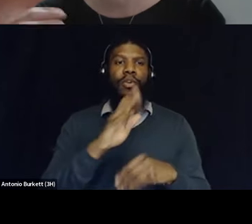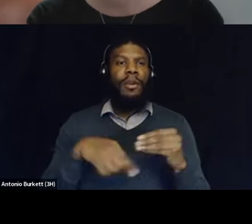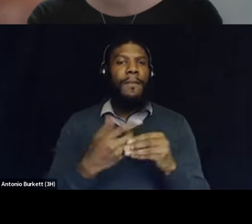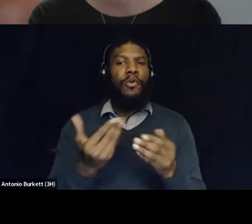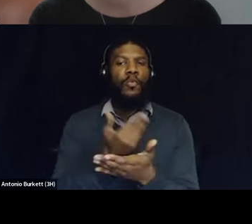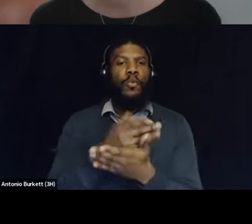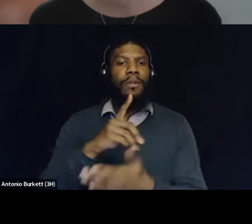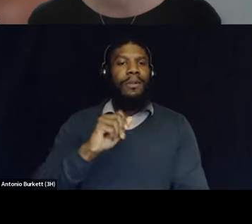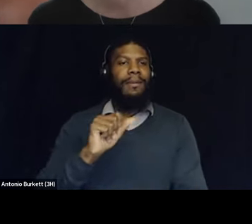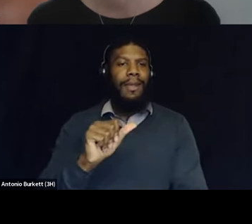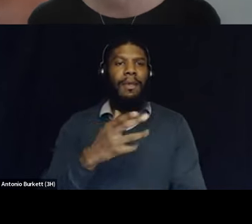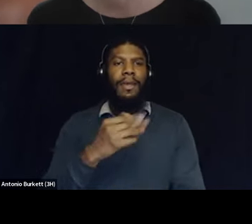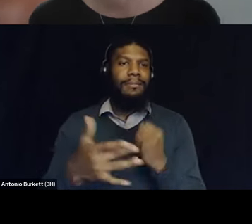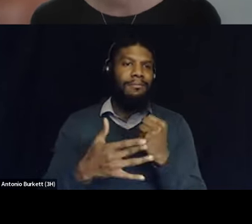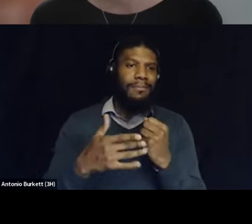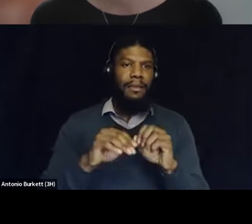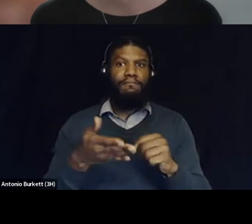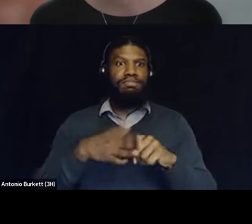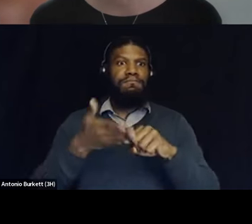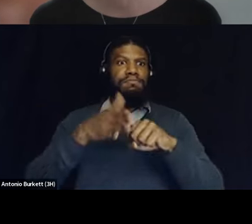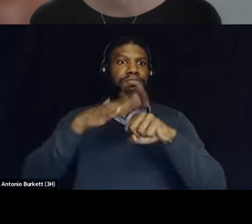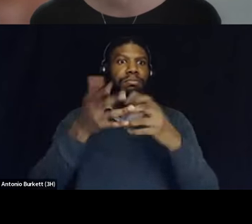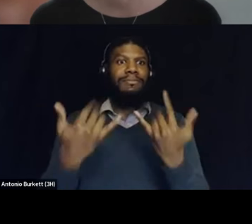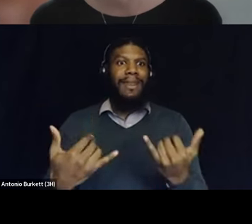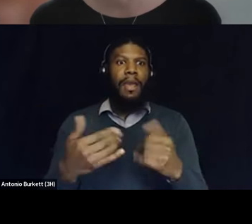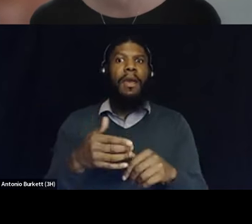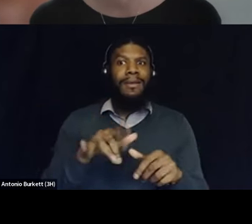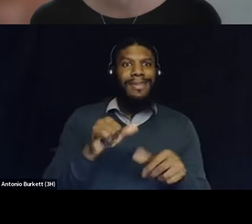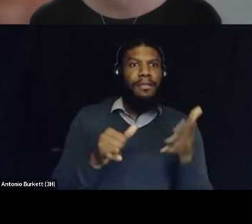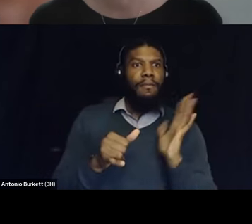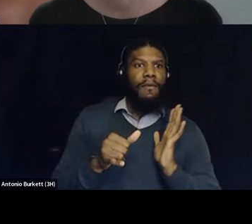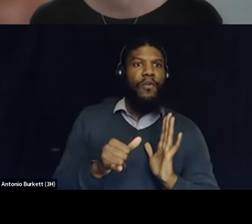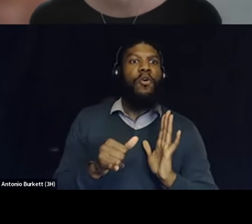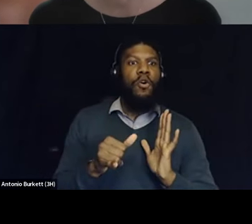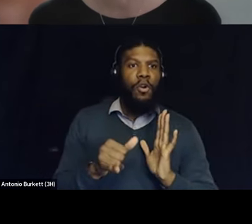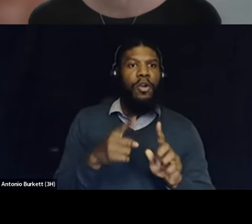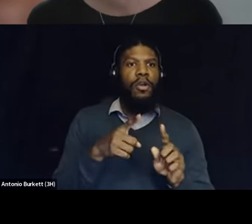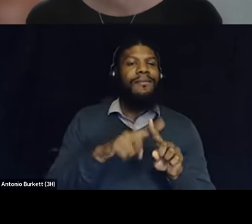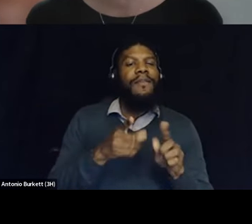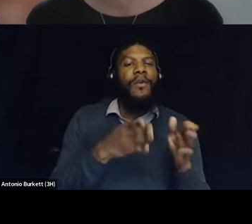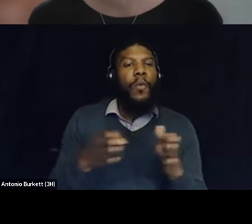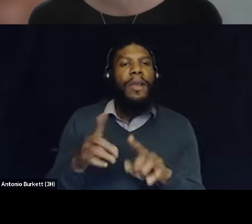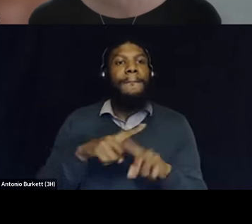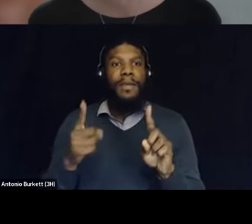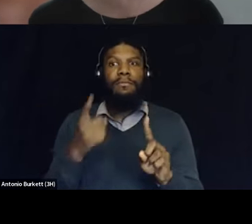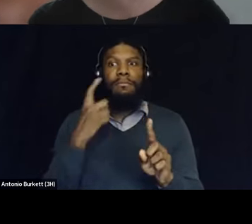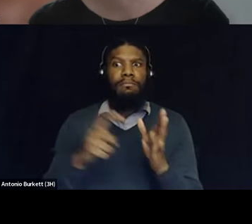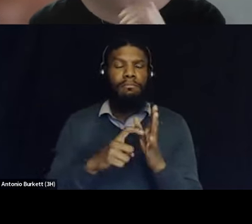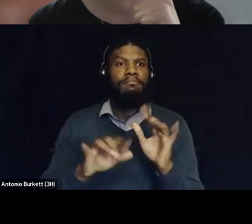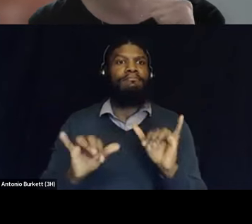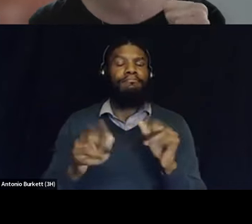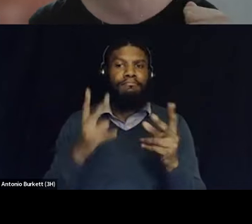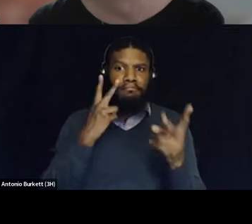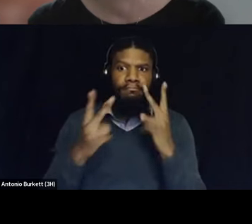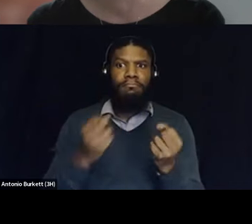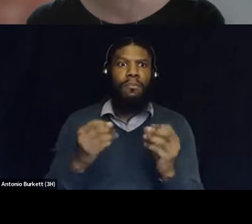it's not that this didn't exist before through other mechanisms but we have seen this quickening um and this proliferation